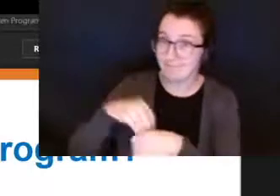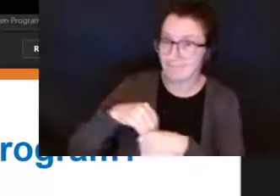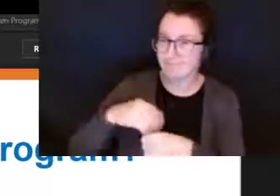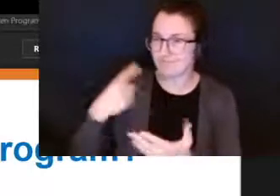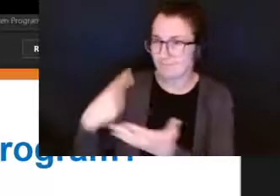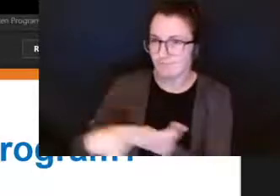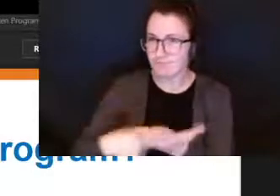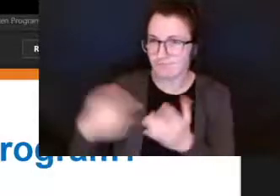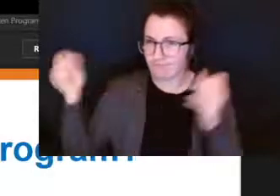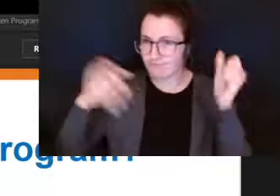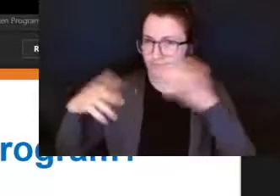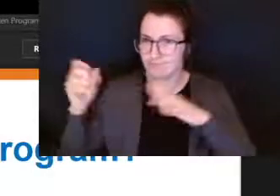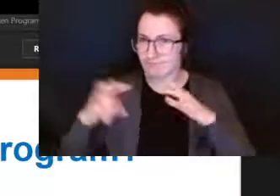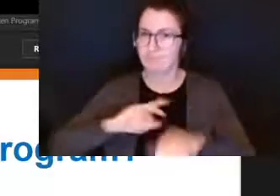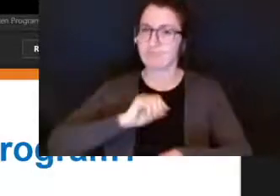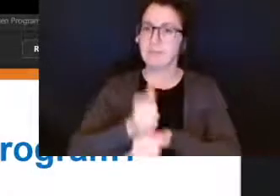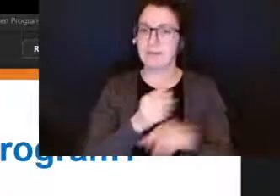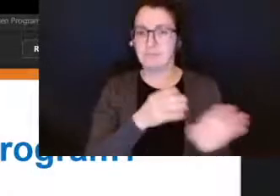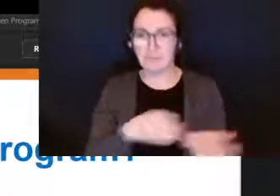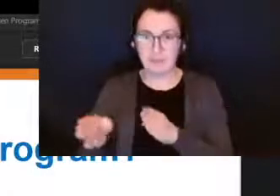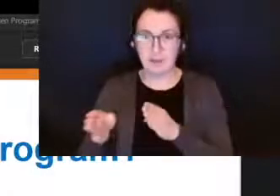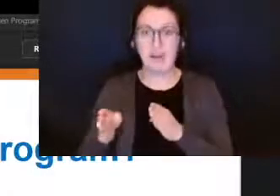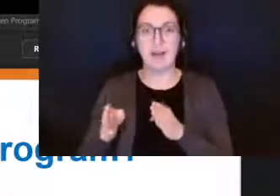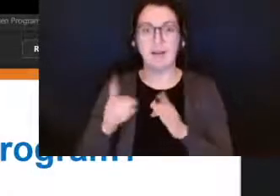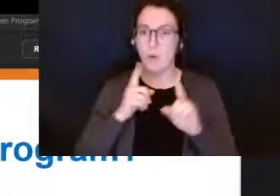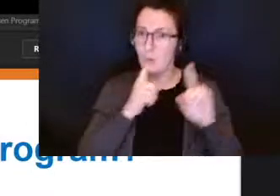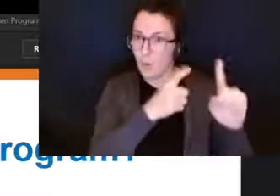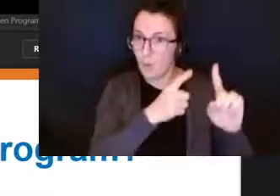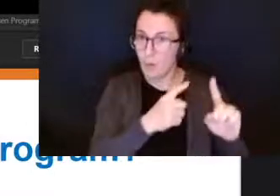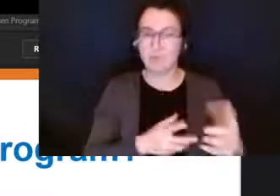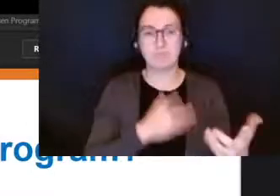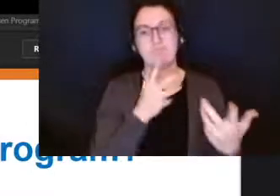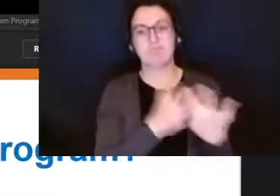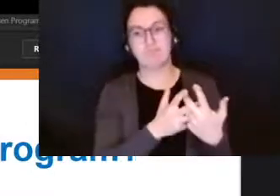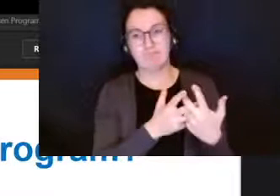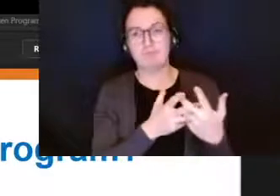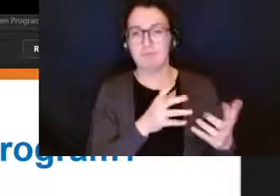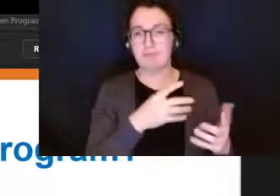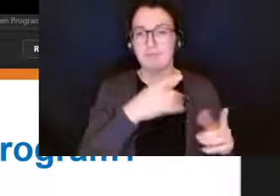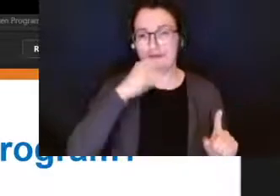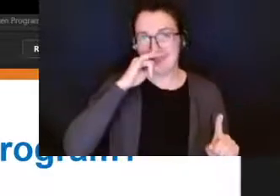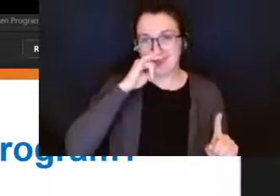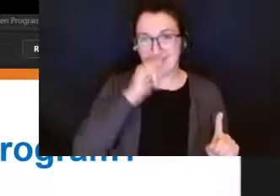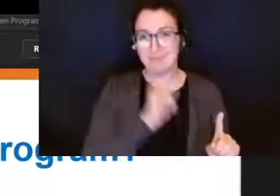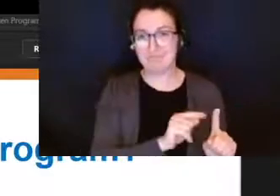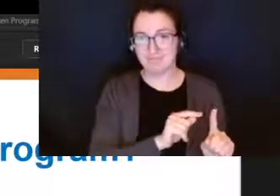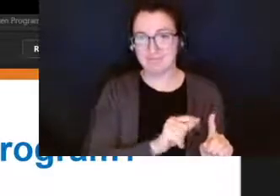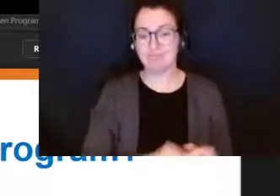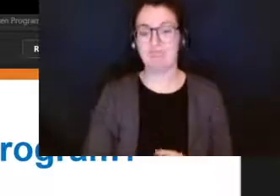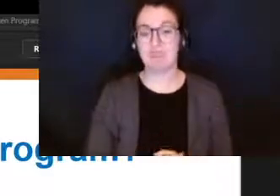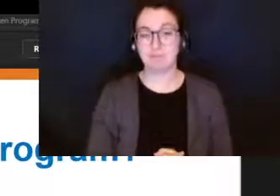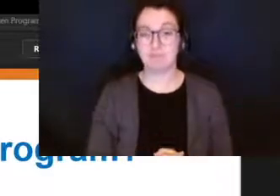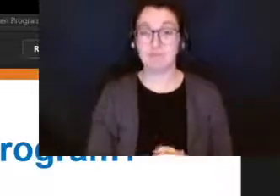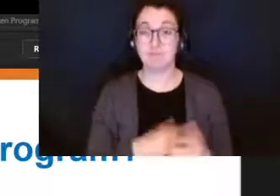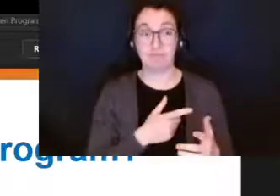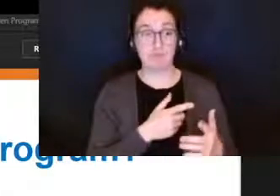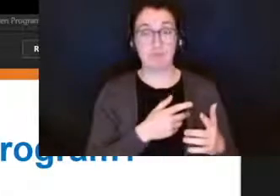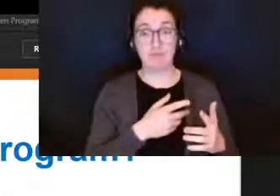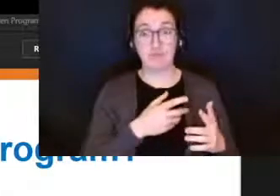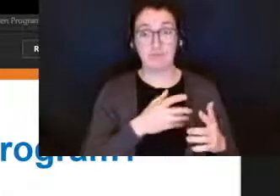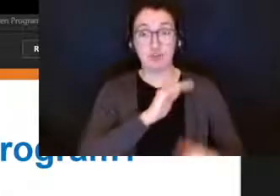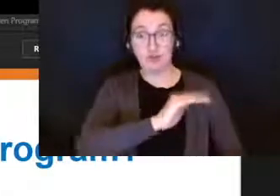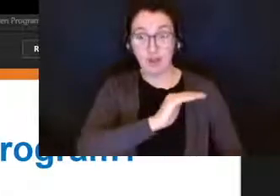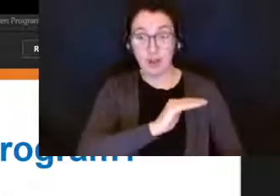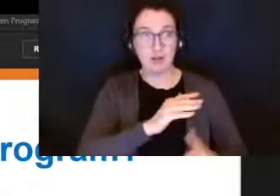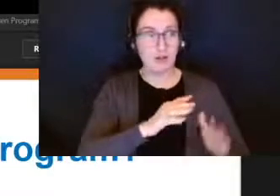and required accommodations to meet the individual learning needs of your child as your child grows and learns so too will the program required